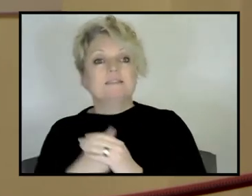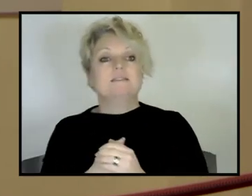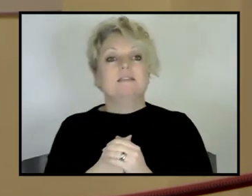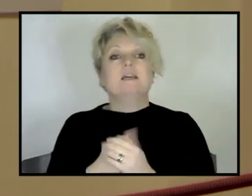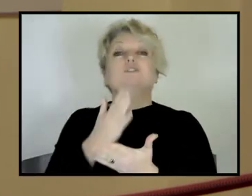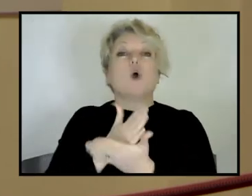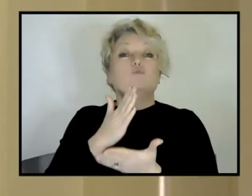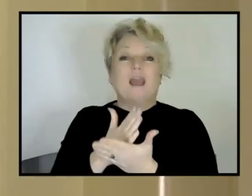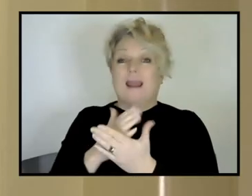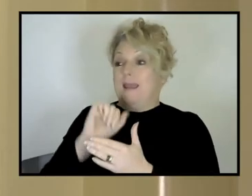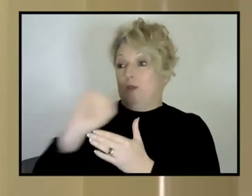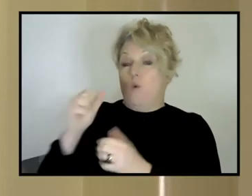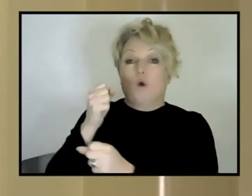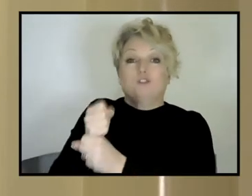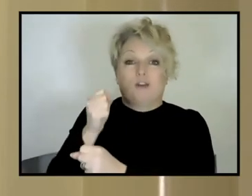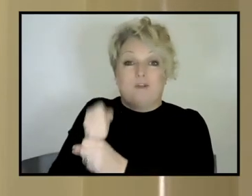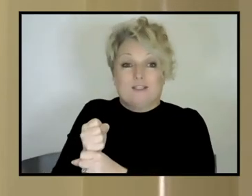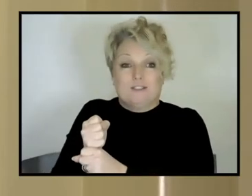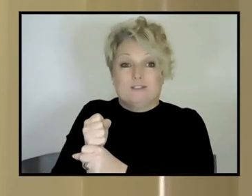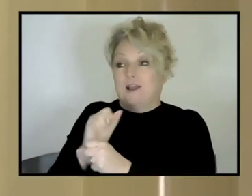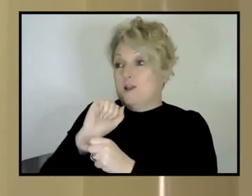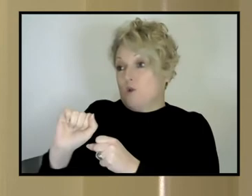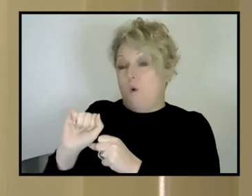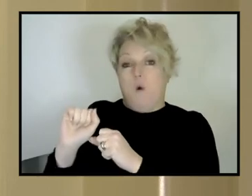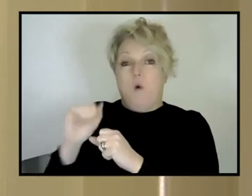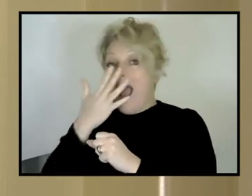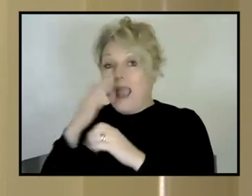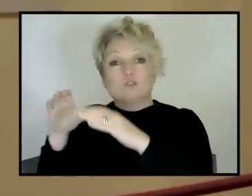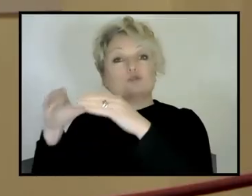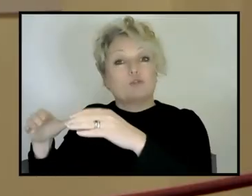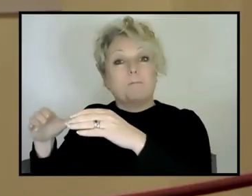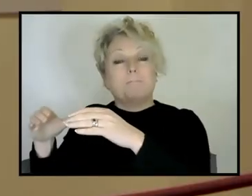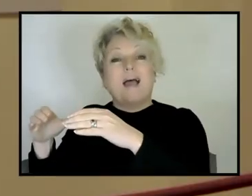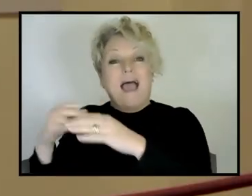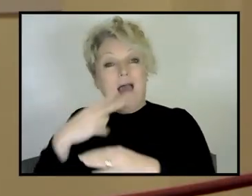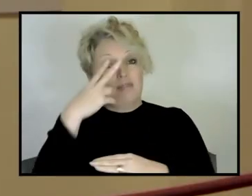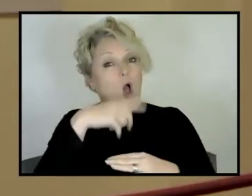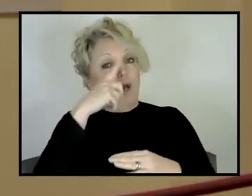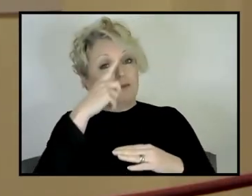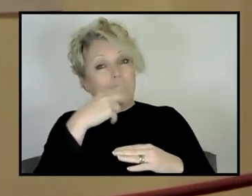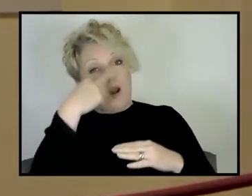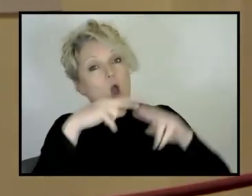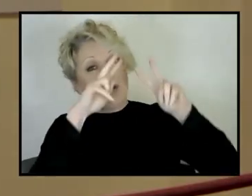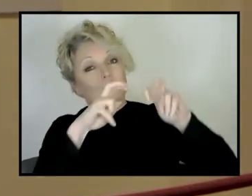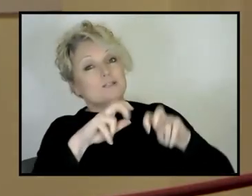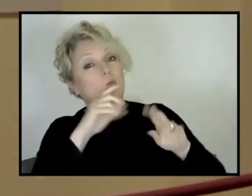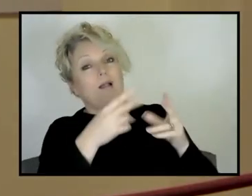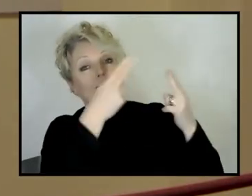generation too. And some of the older opposition will die off in due course. I'll subduct.